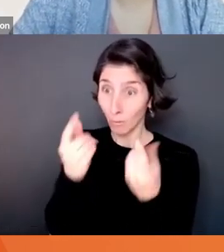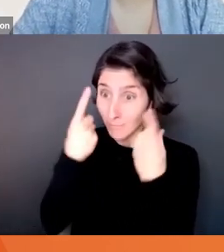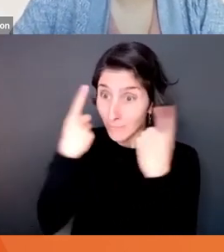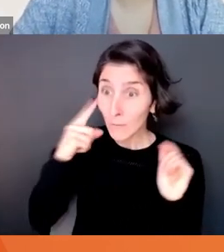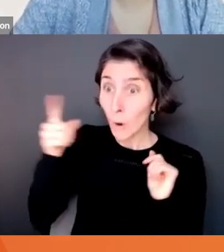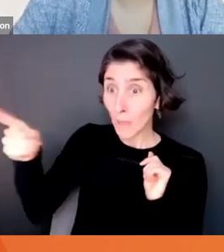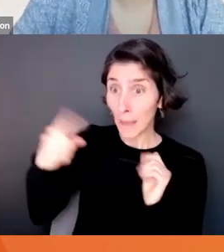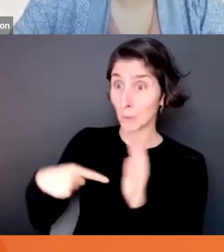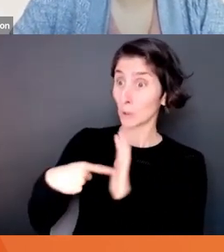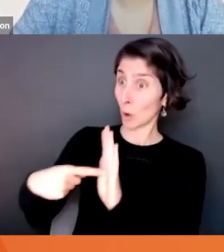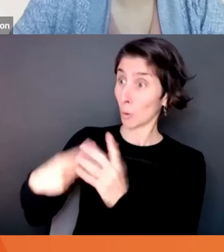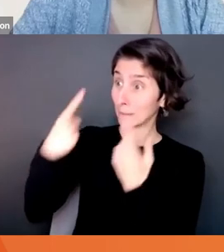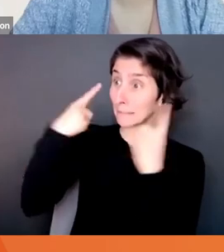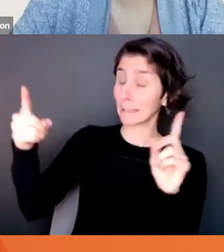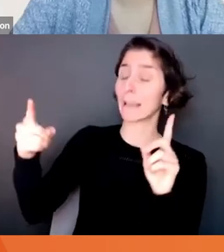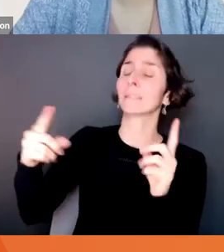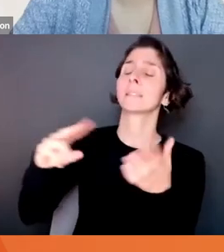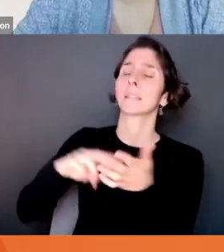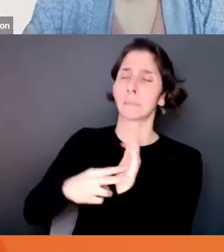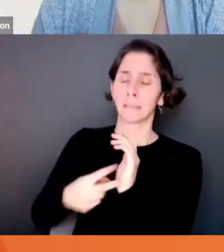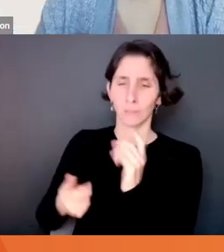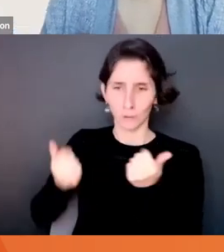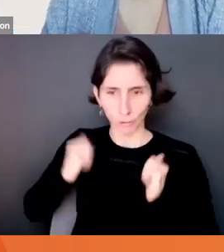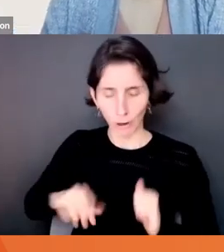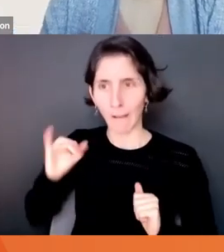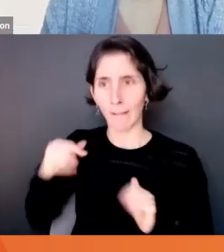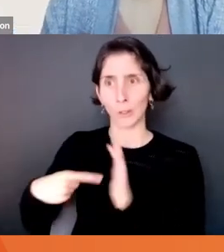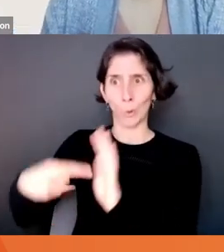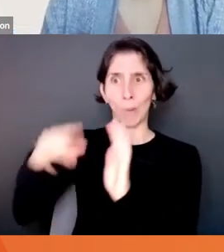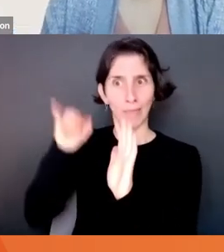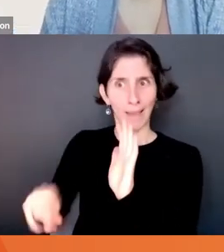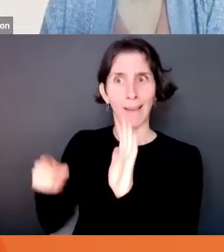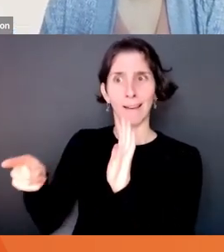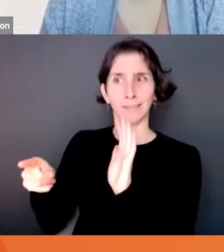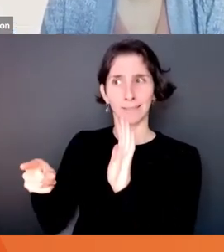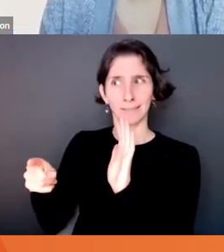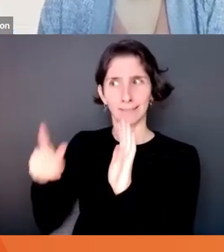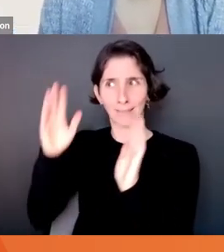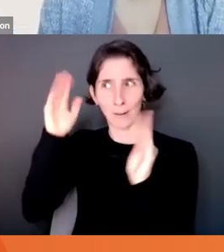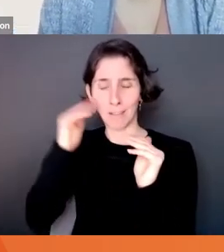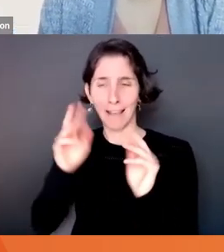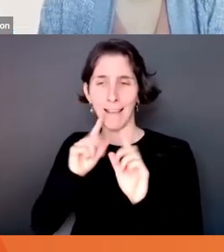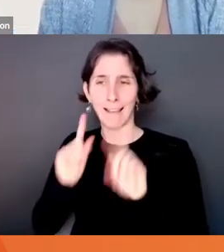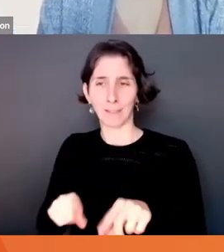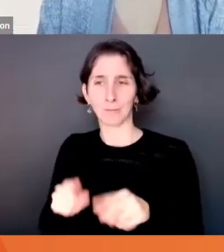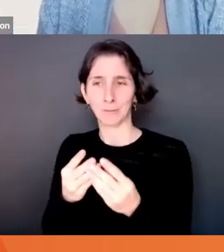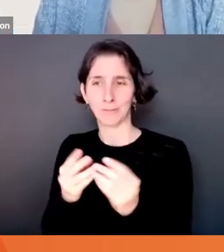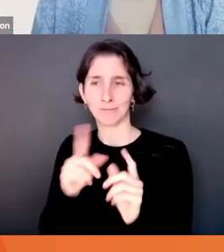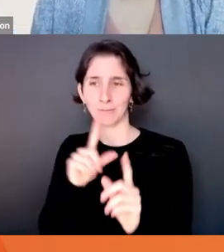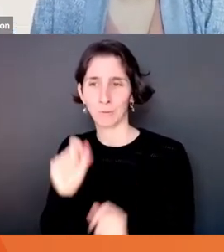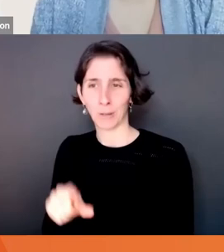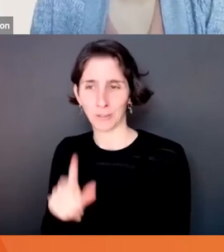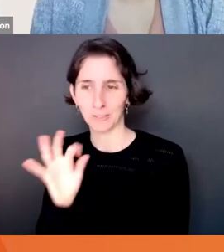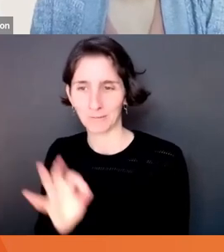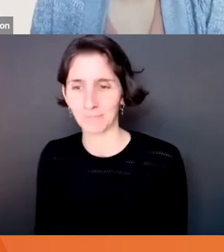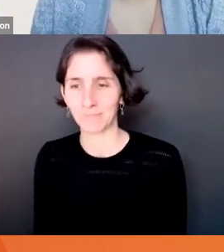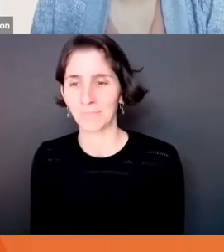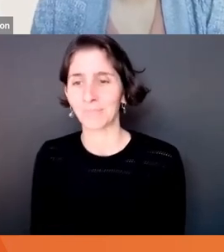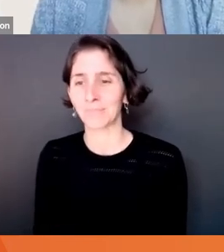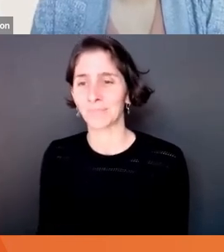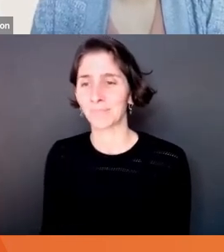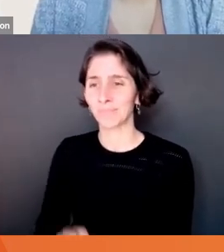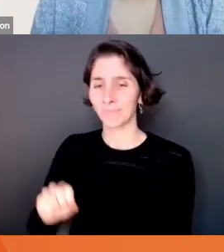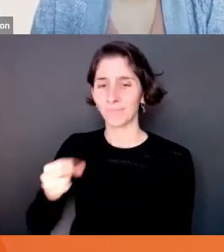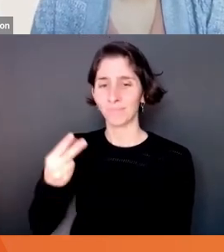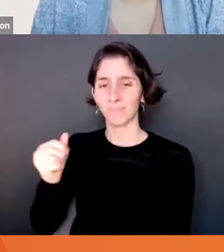value, then I would say, try to do it that way. Hopefully that answers the question. Thanks, Leo. A few